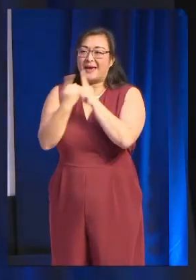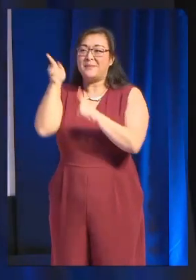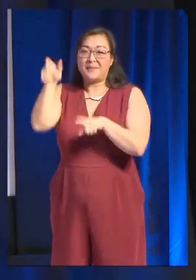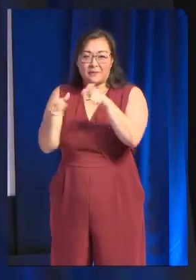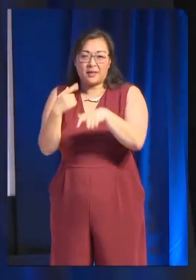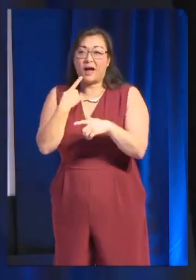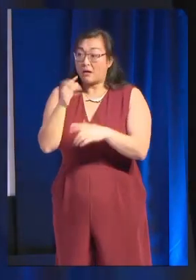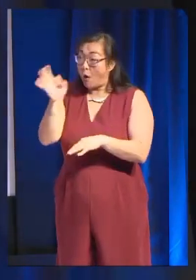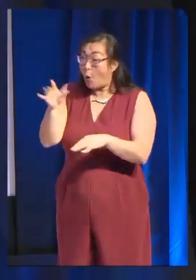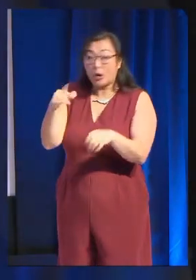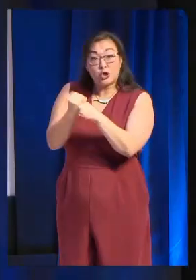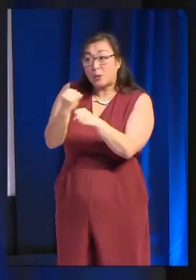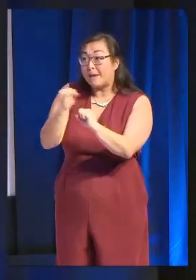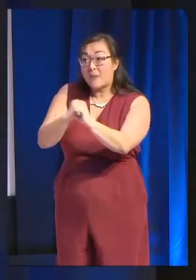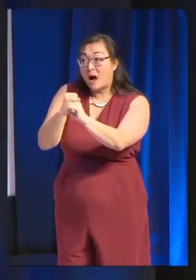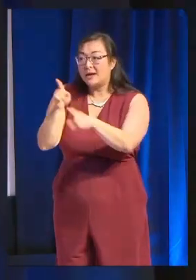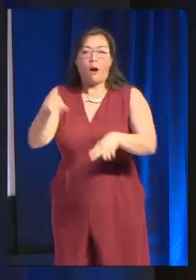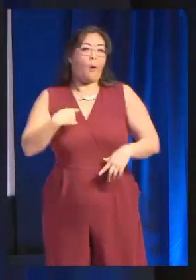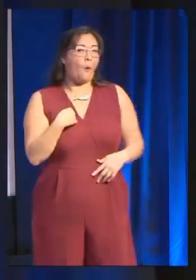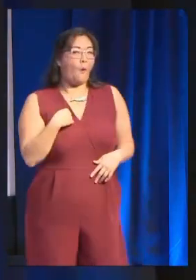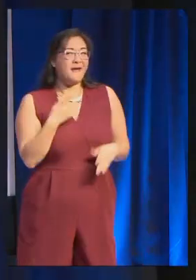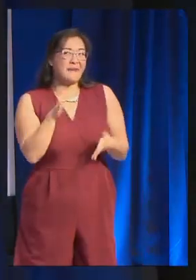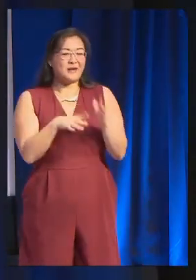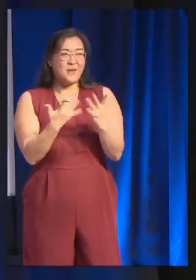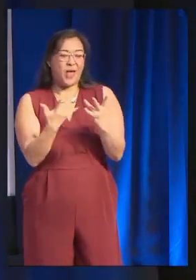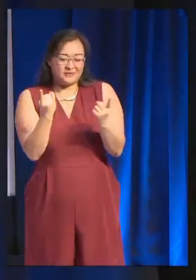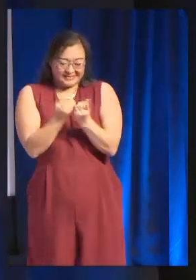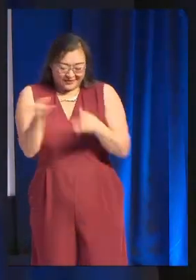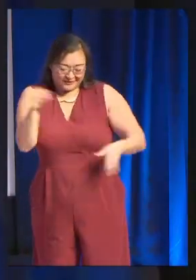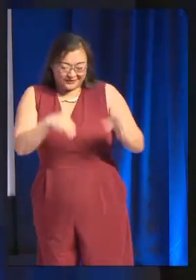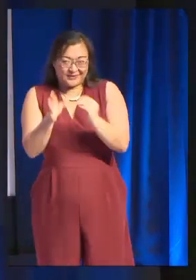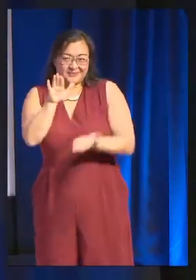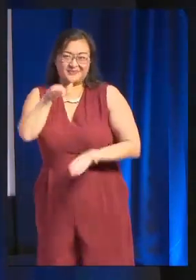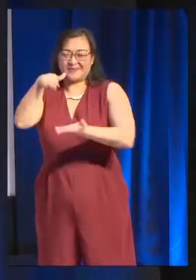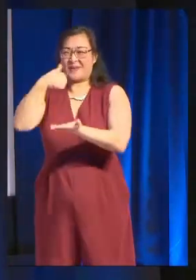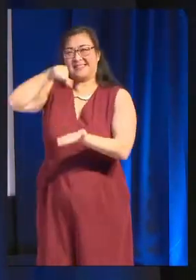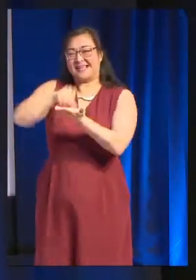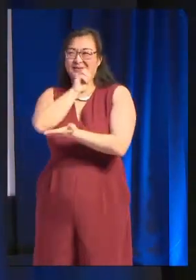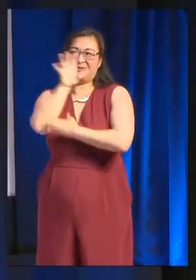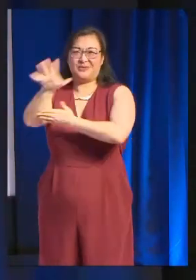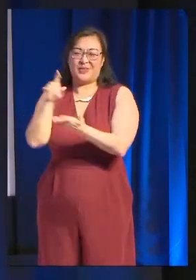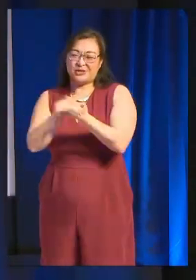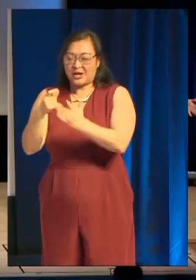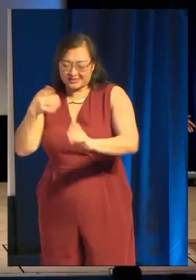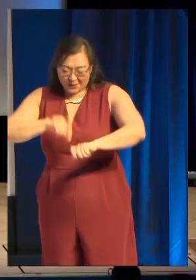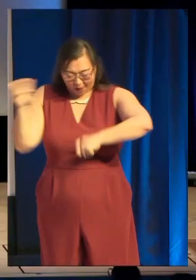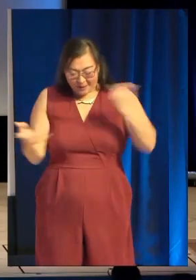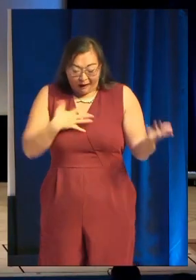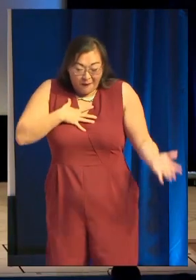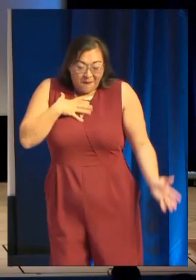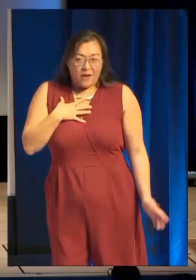vintage keys in a bag and I'm going to send them, like, address to Johnny Chiodini and he's going to open it. Wow. No, don't do that.